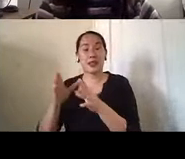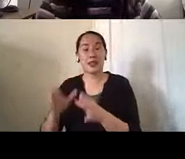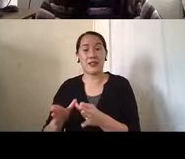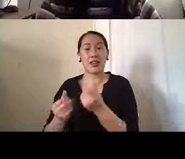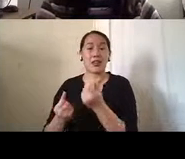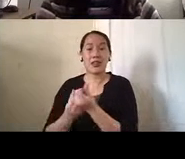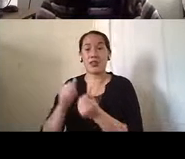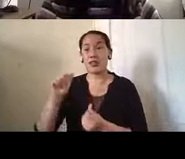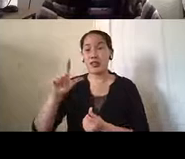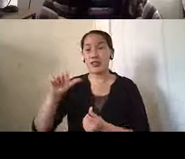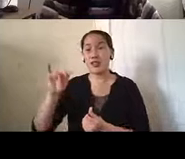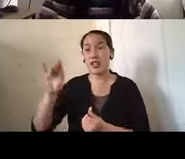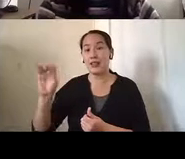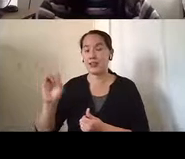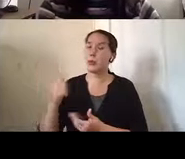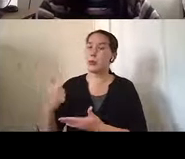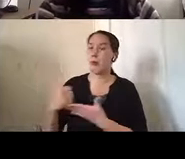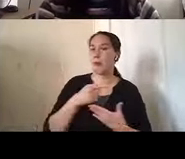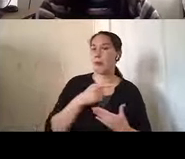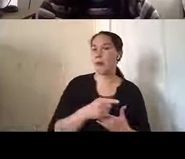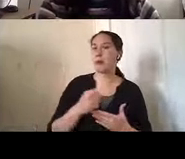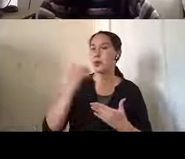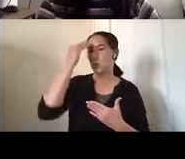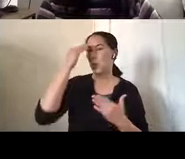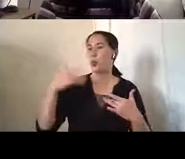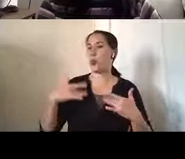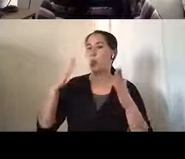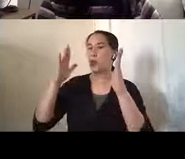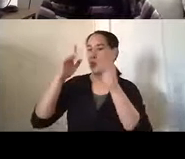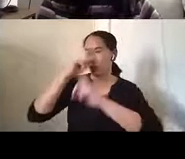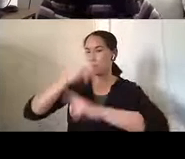helpful in learning what to expect as the disease progresses.